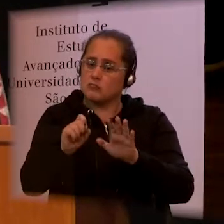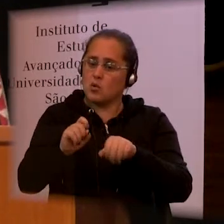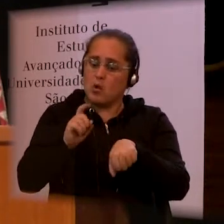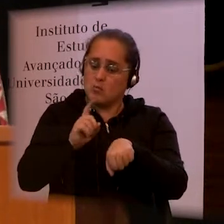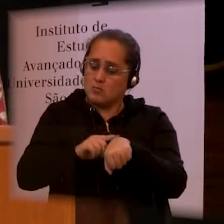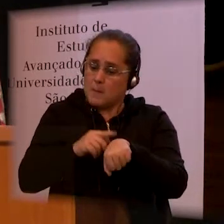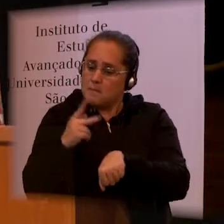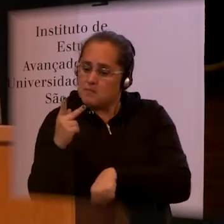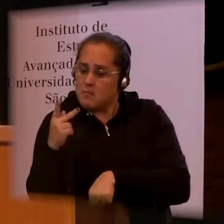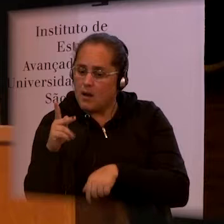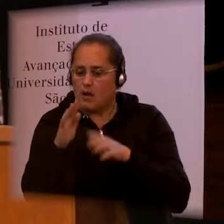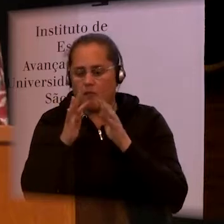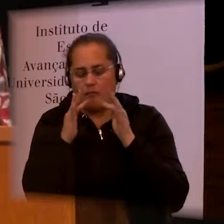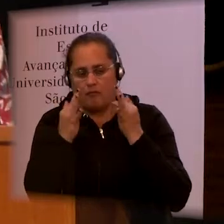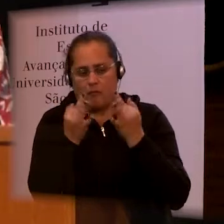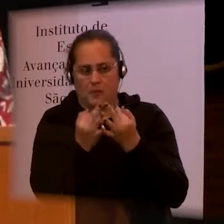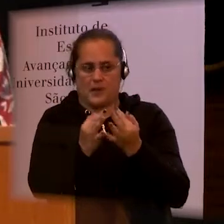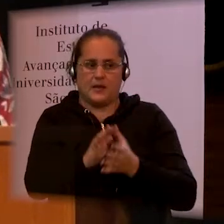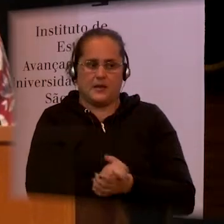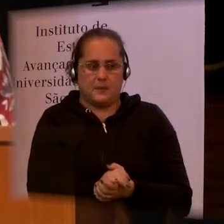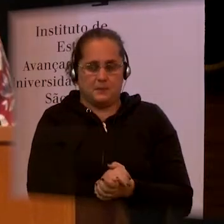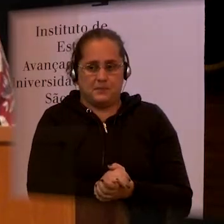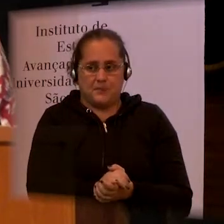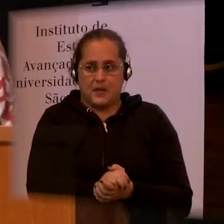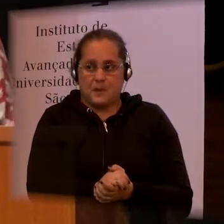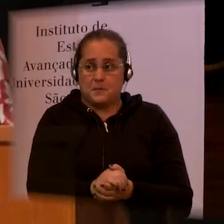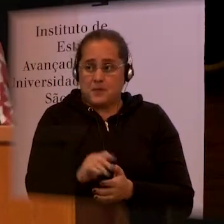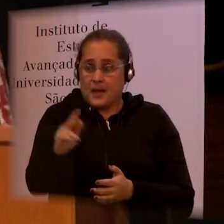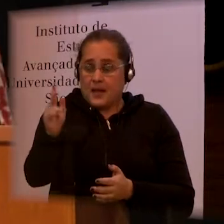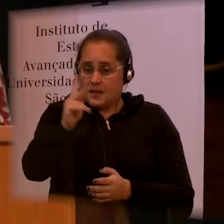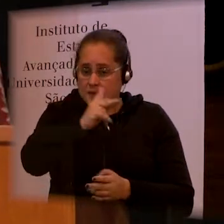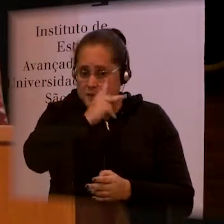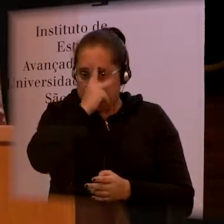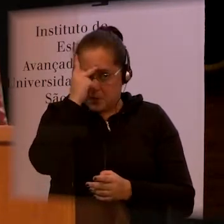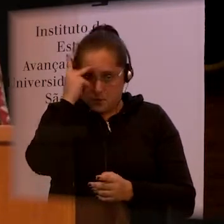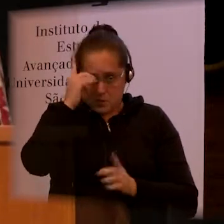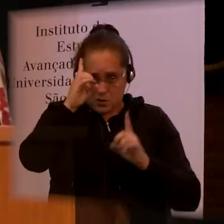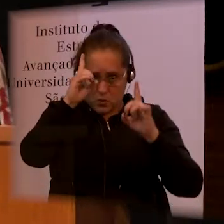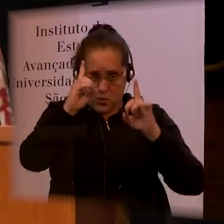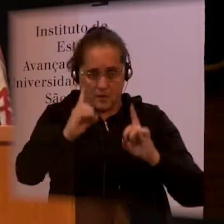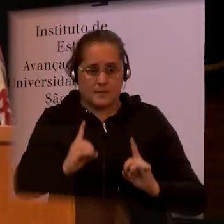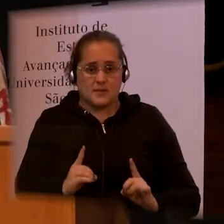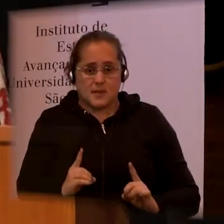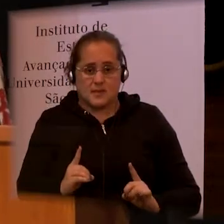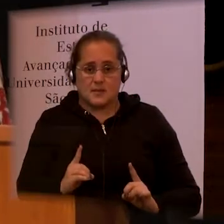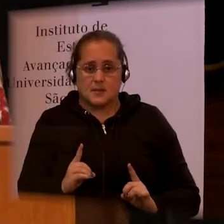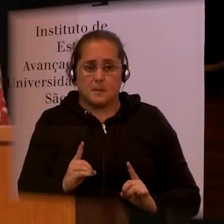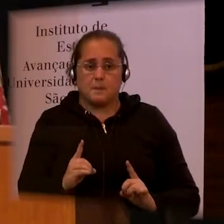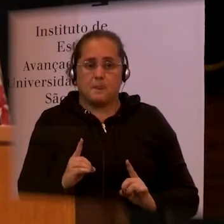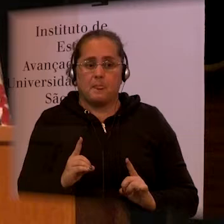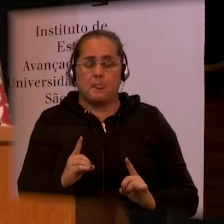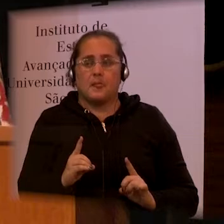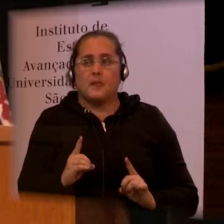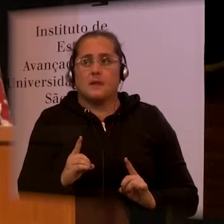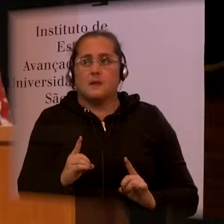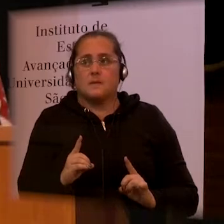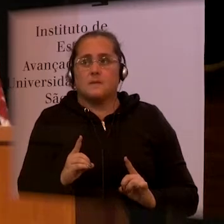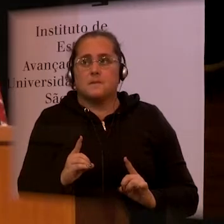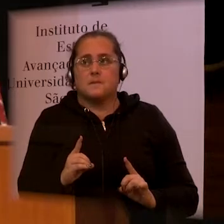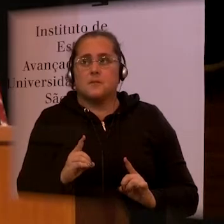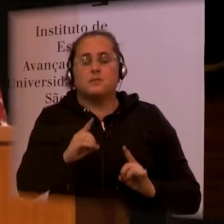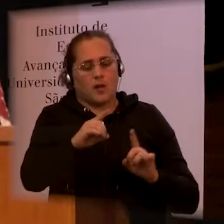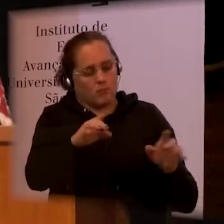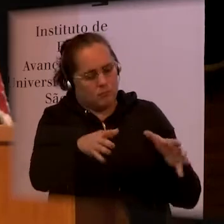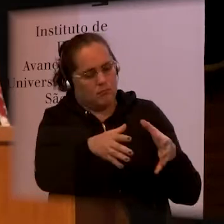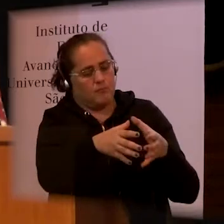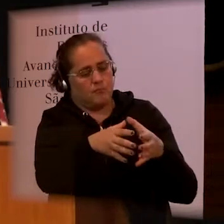to people with disabilities in all communities. You know that they have very large health and rehabilitation needs. Now